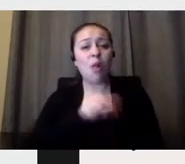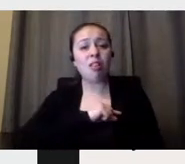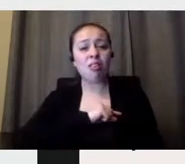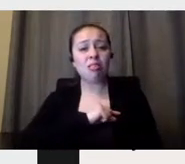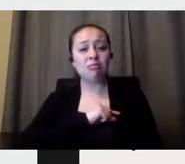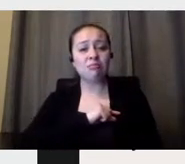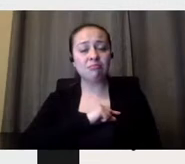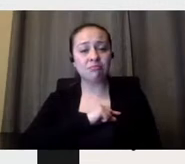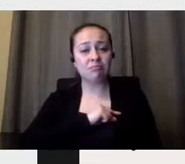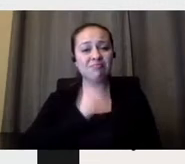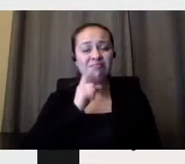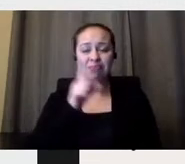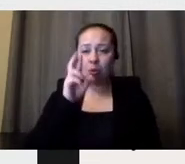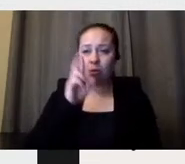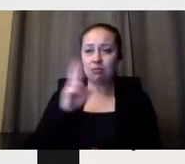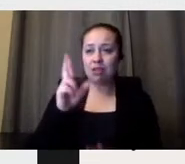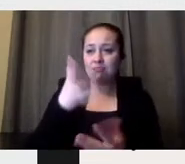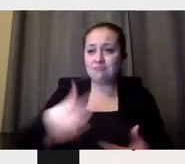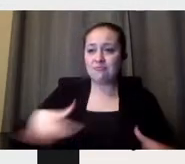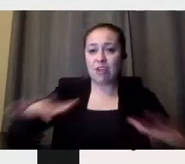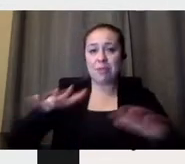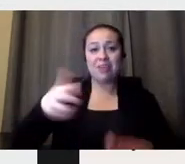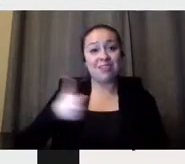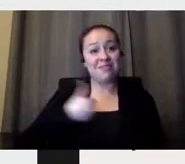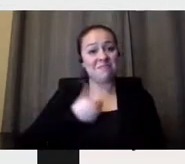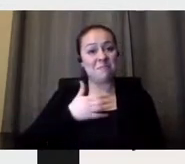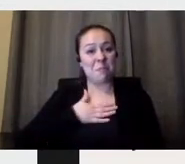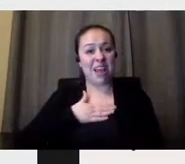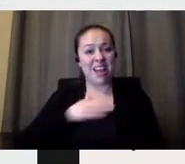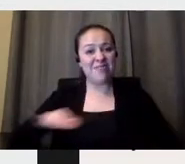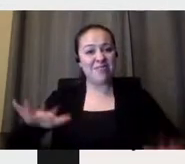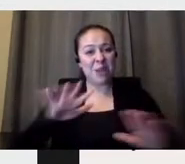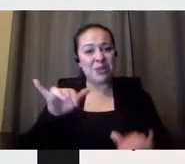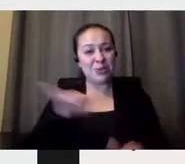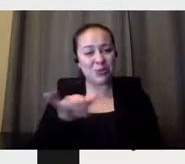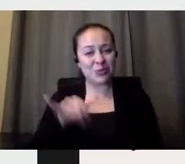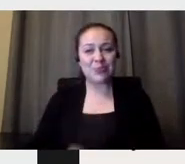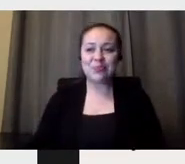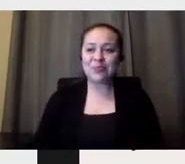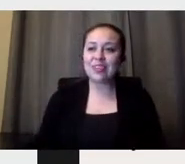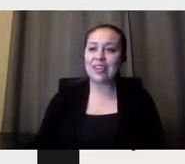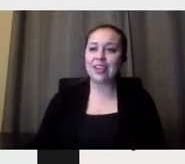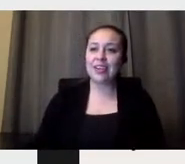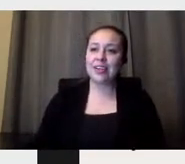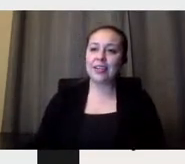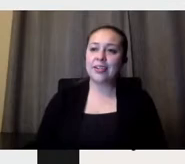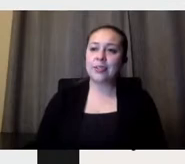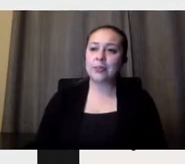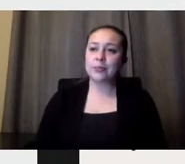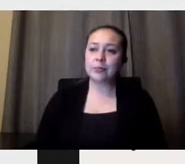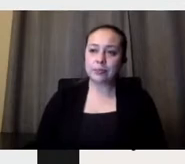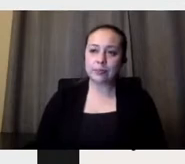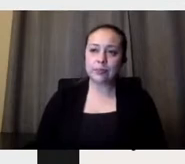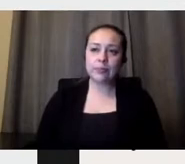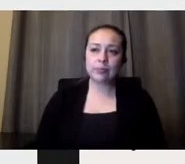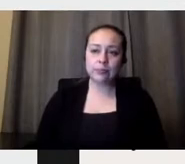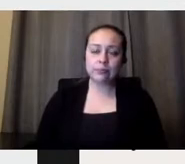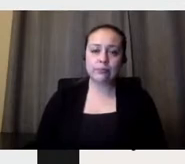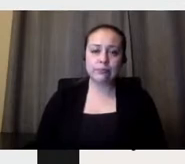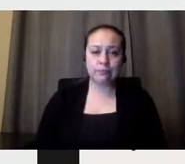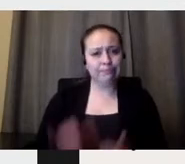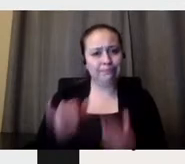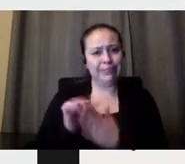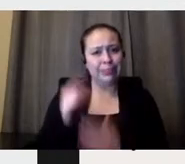environment and mine. So this is a resume of the design. Why they are so